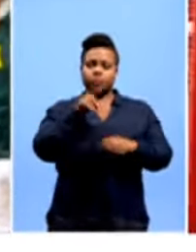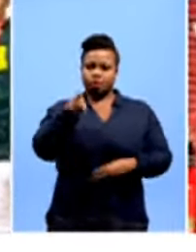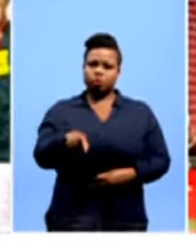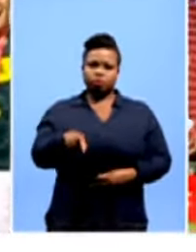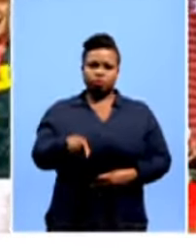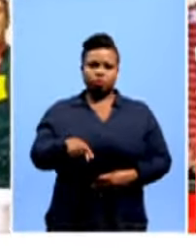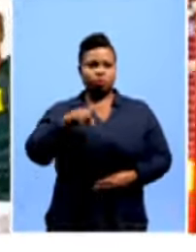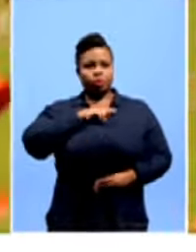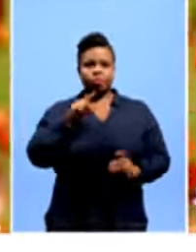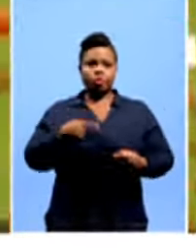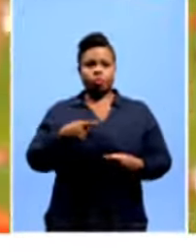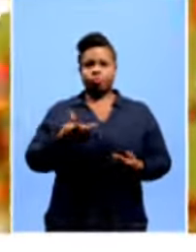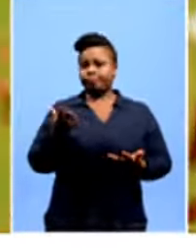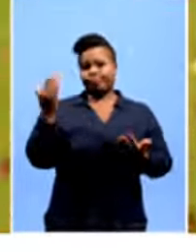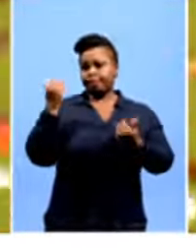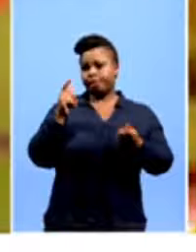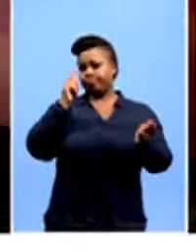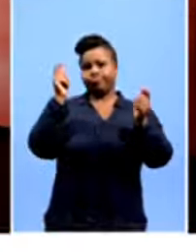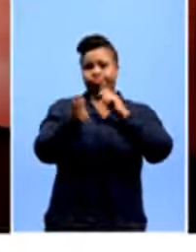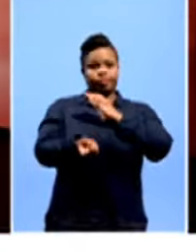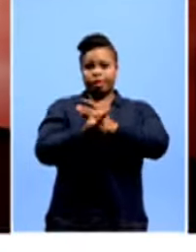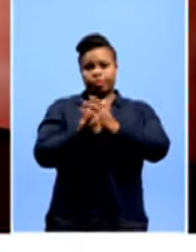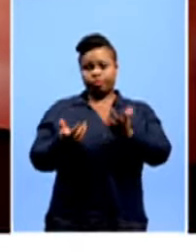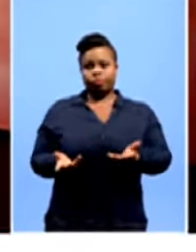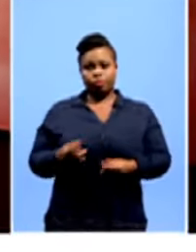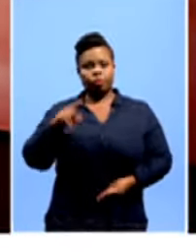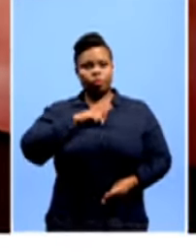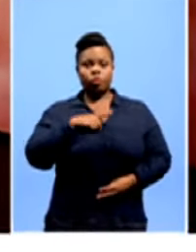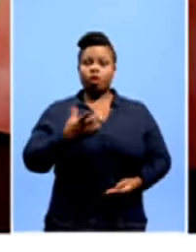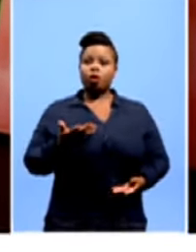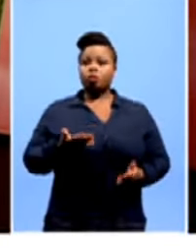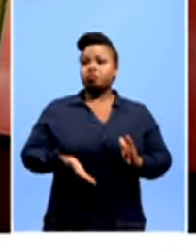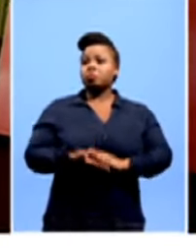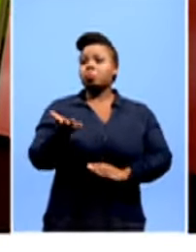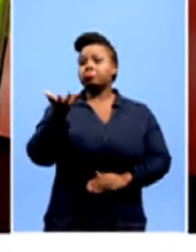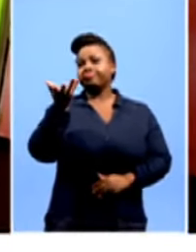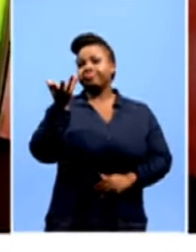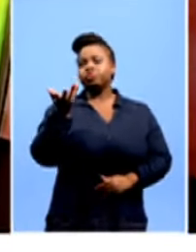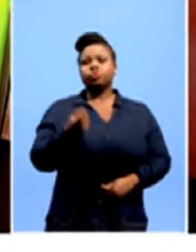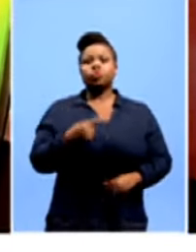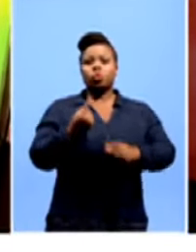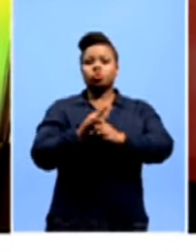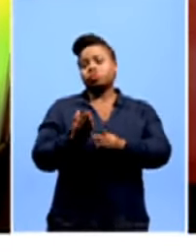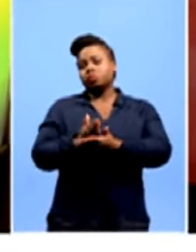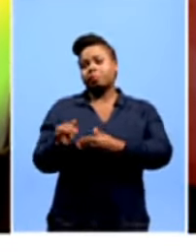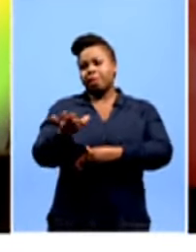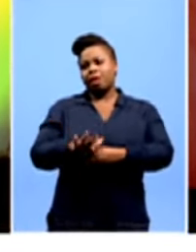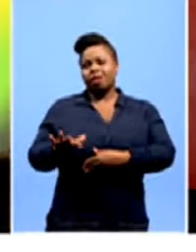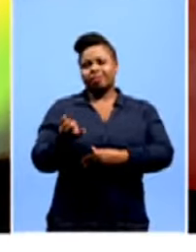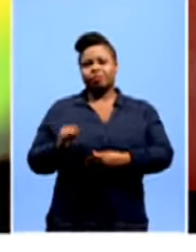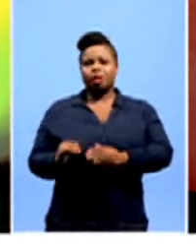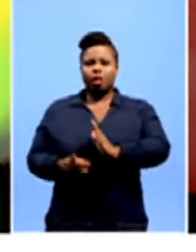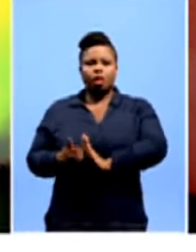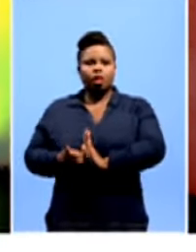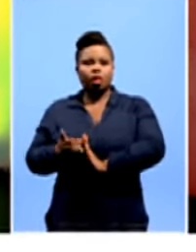You cannot expect transformation to happen as quickly as you want it. But meanwhile, if you go to the underdeveloped areas, to